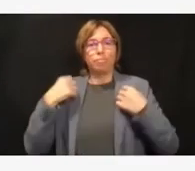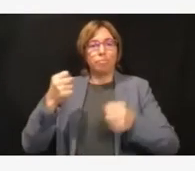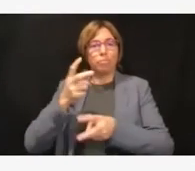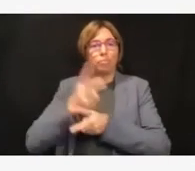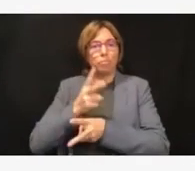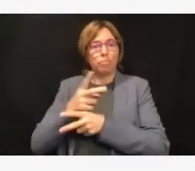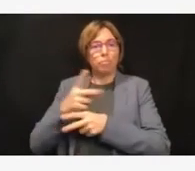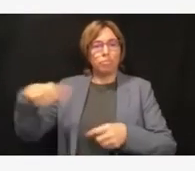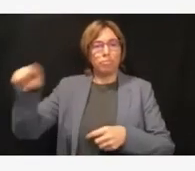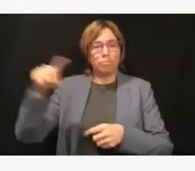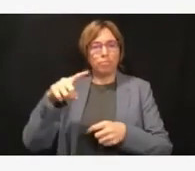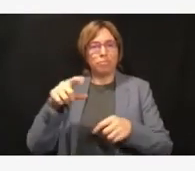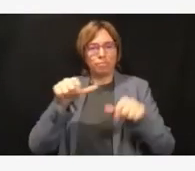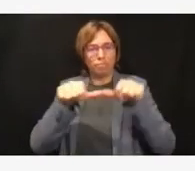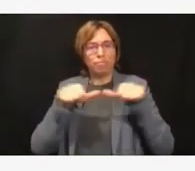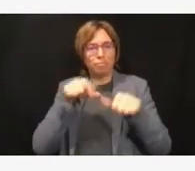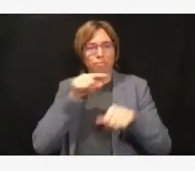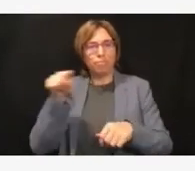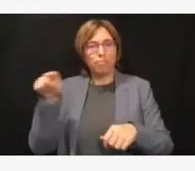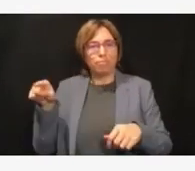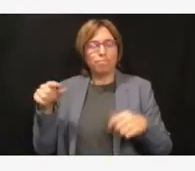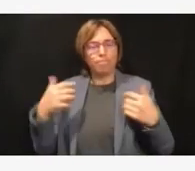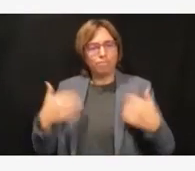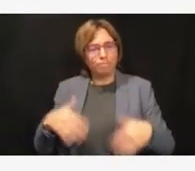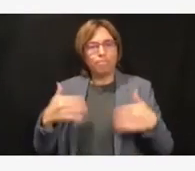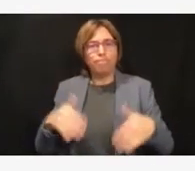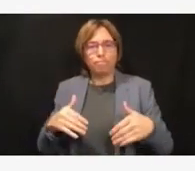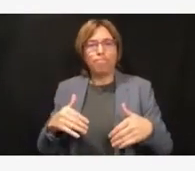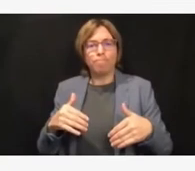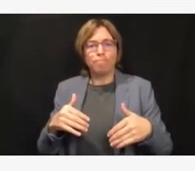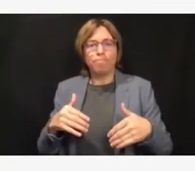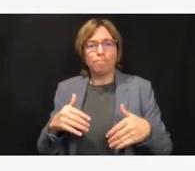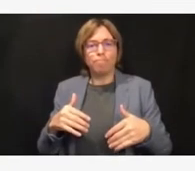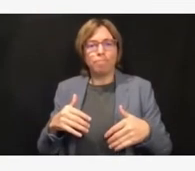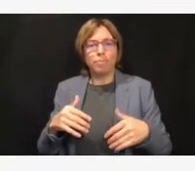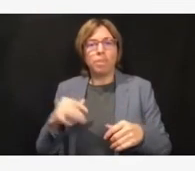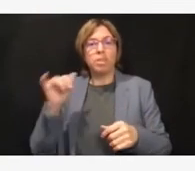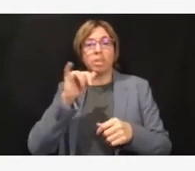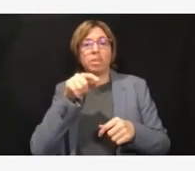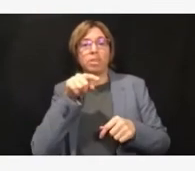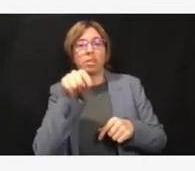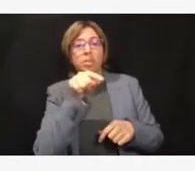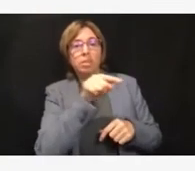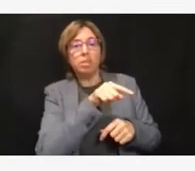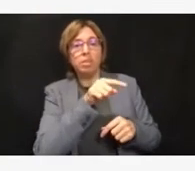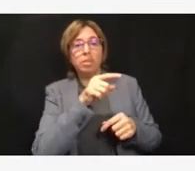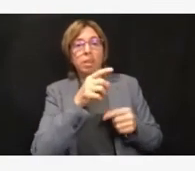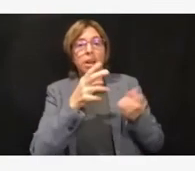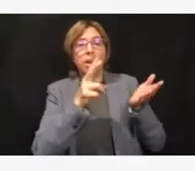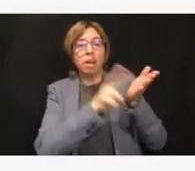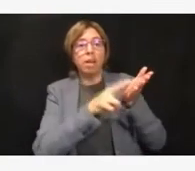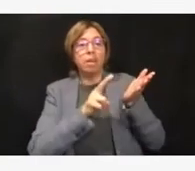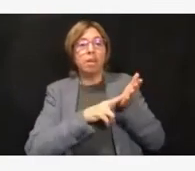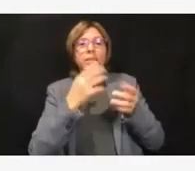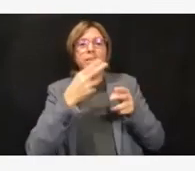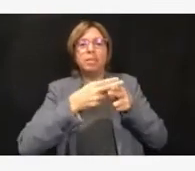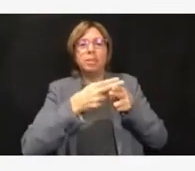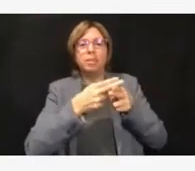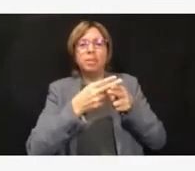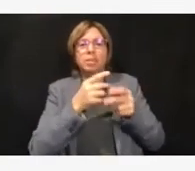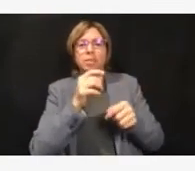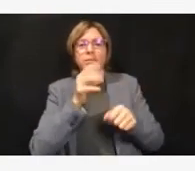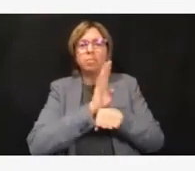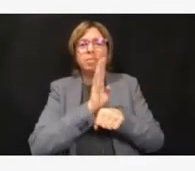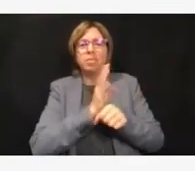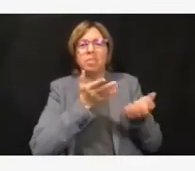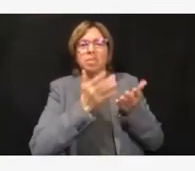including those who are helping out temporarily as part of our federal contracts. I also want to express my gratitude to the men and women of the Idaho